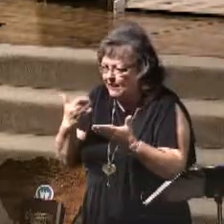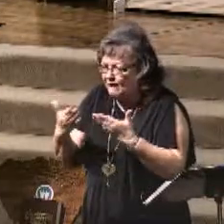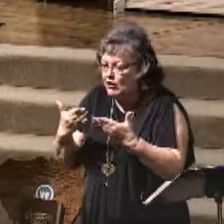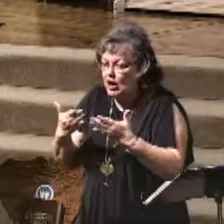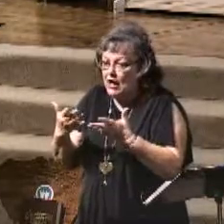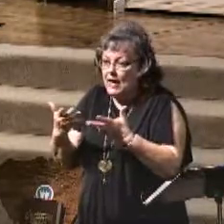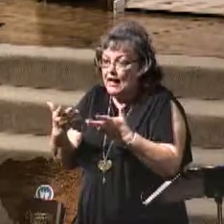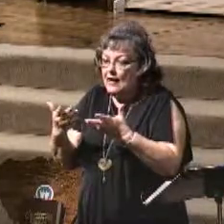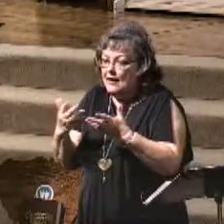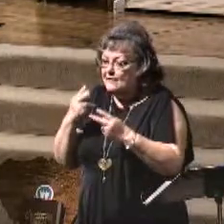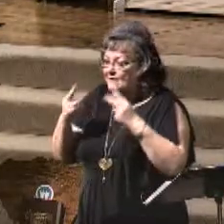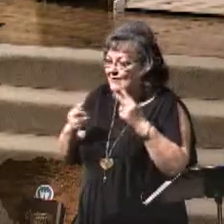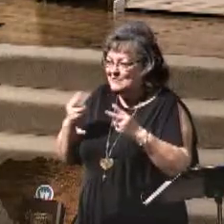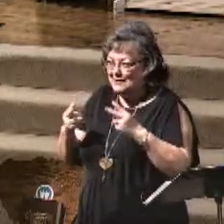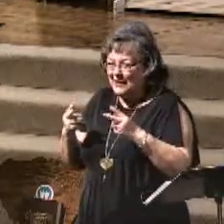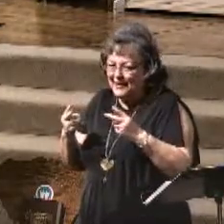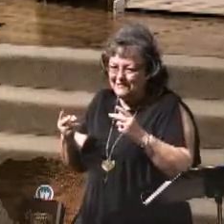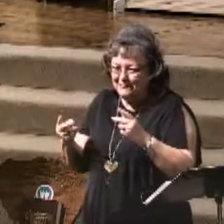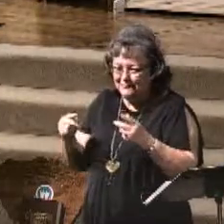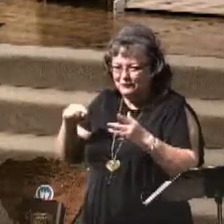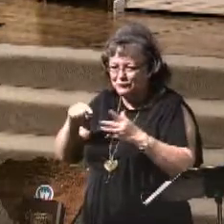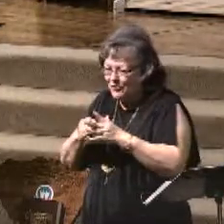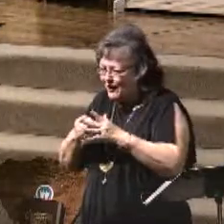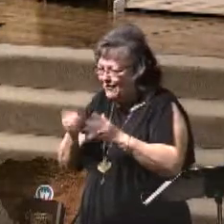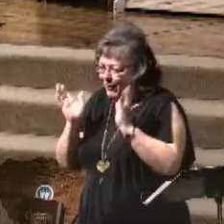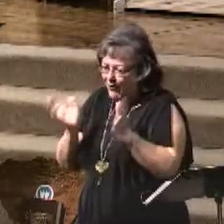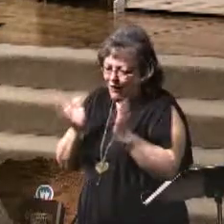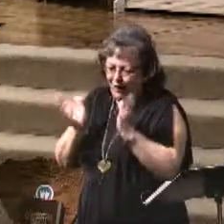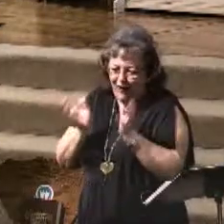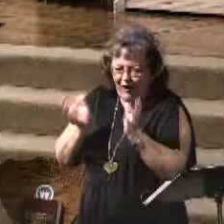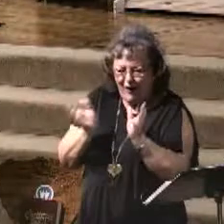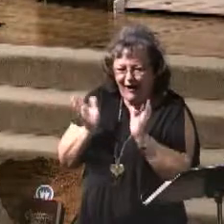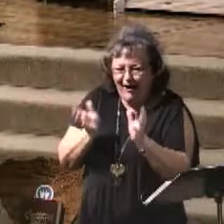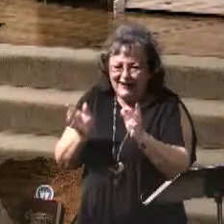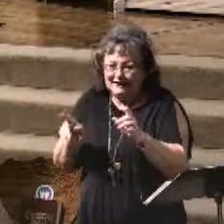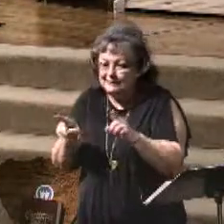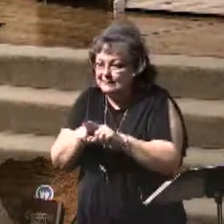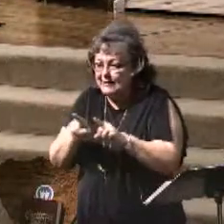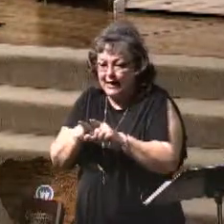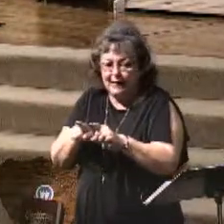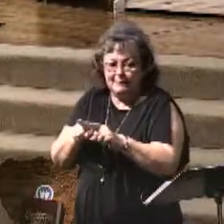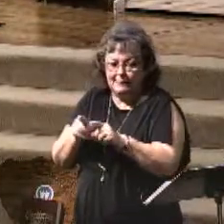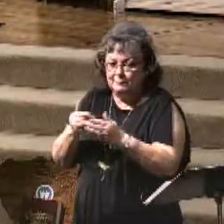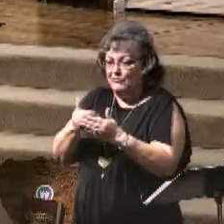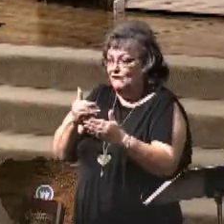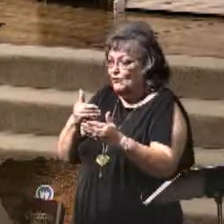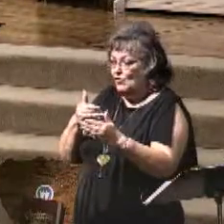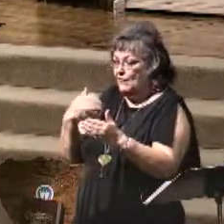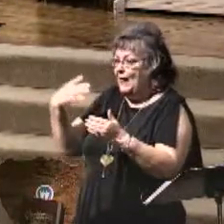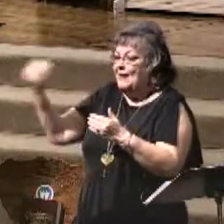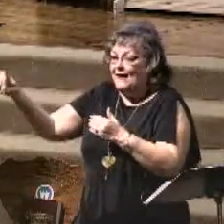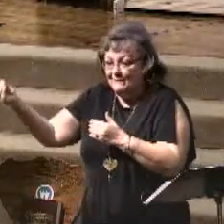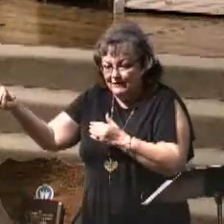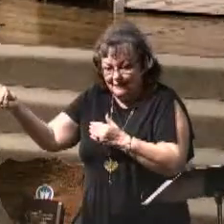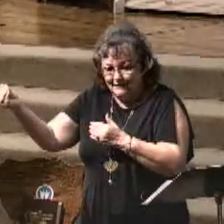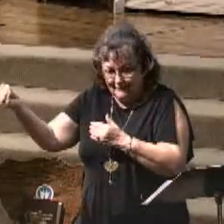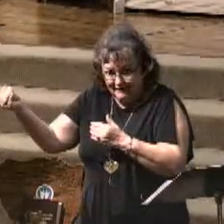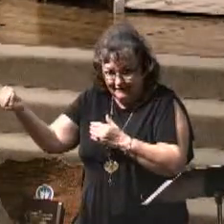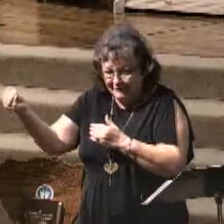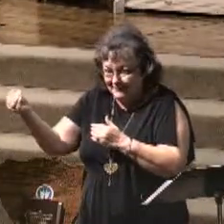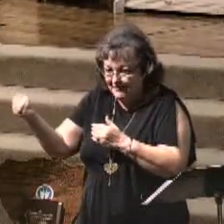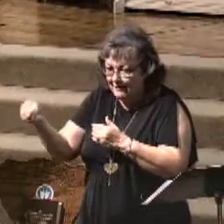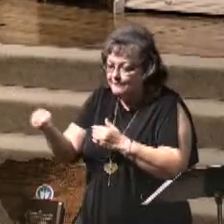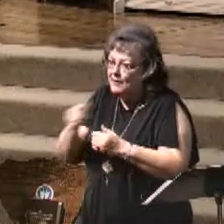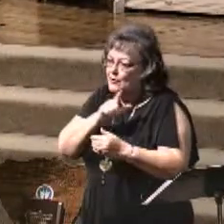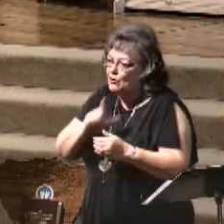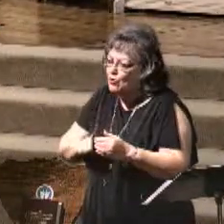visit, and it's like you just picked up where you left off. May I tell you today that the Lord Jesus Christ is speaking